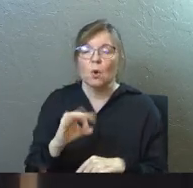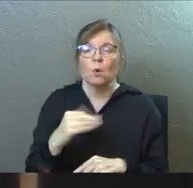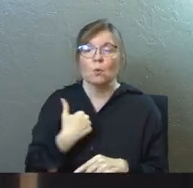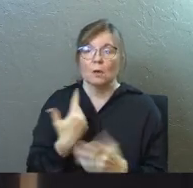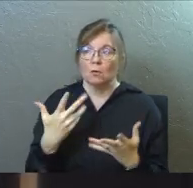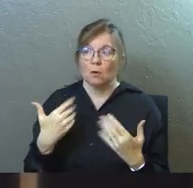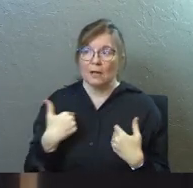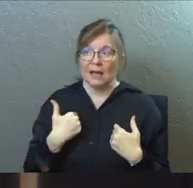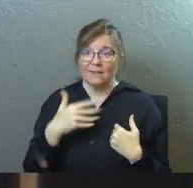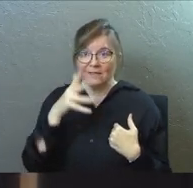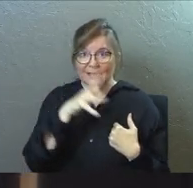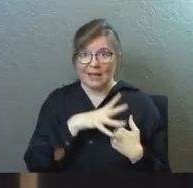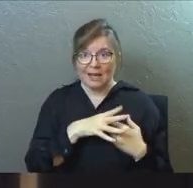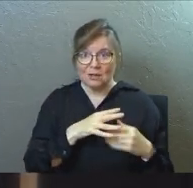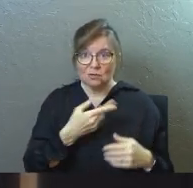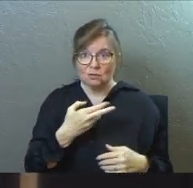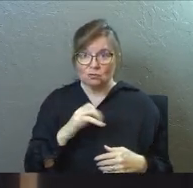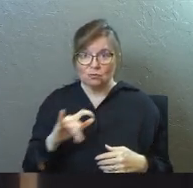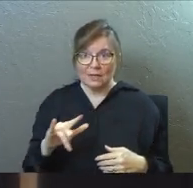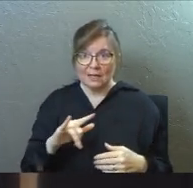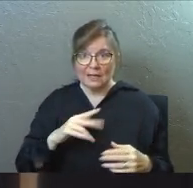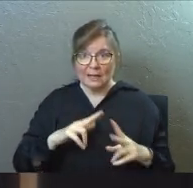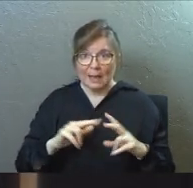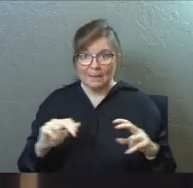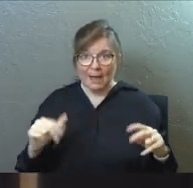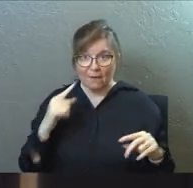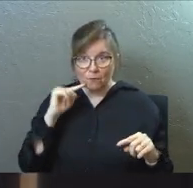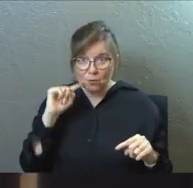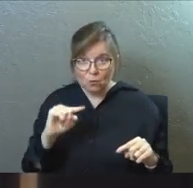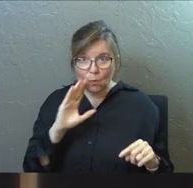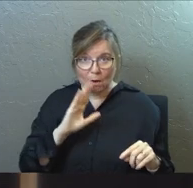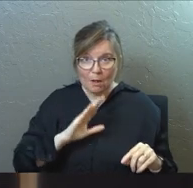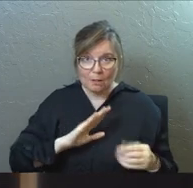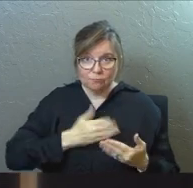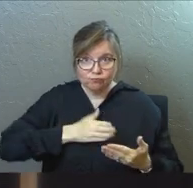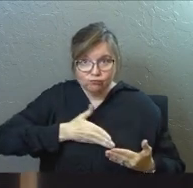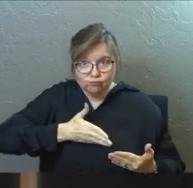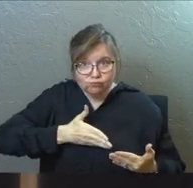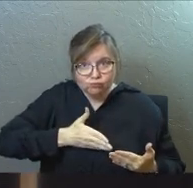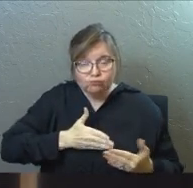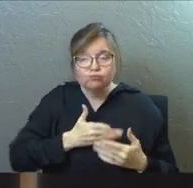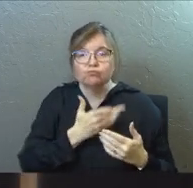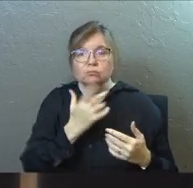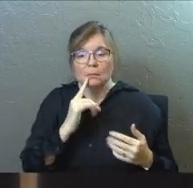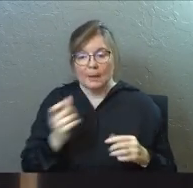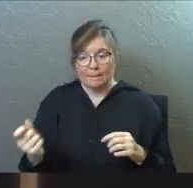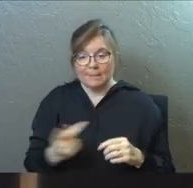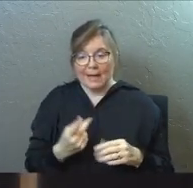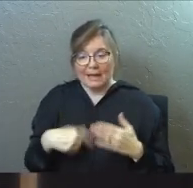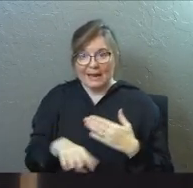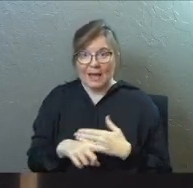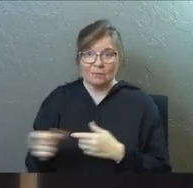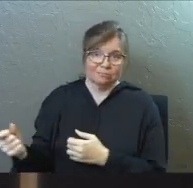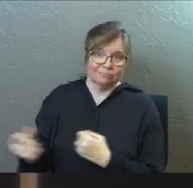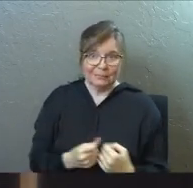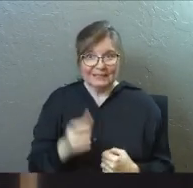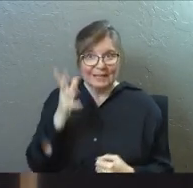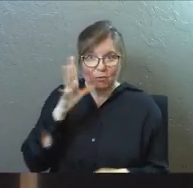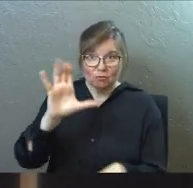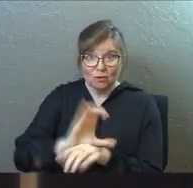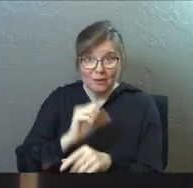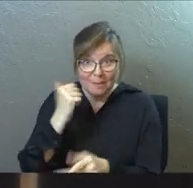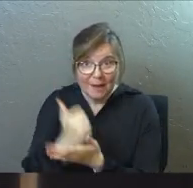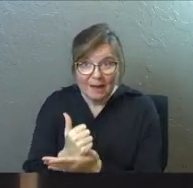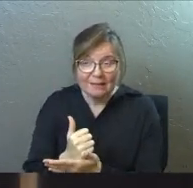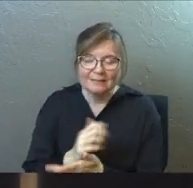we've already got some guys who are grilling bacon for you, and come back next week, and drag dad to church, amen,